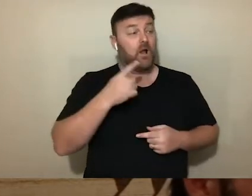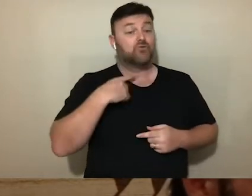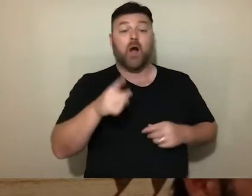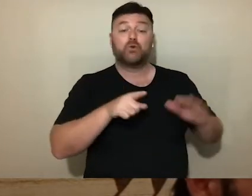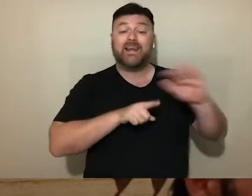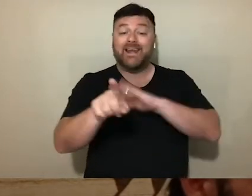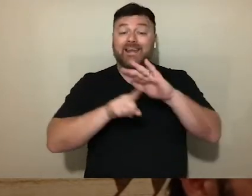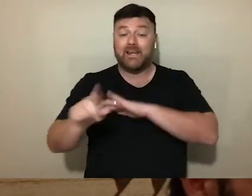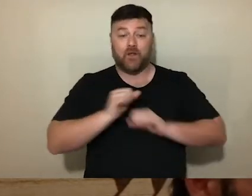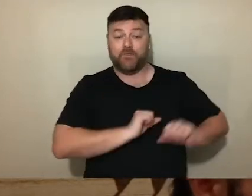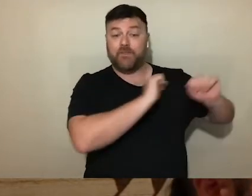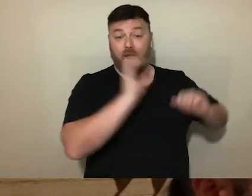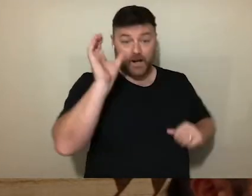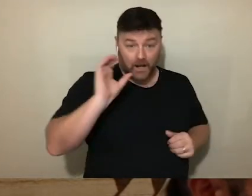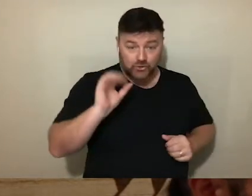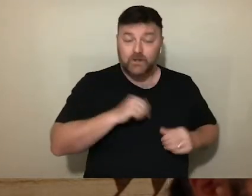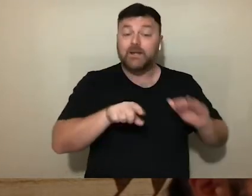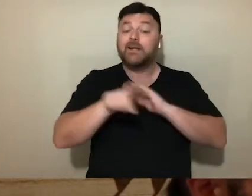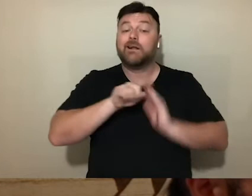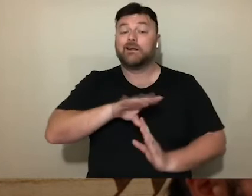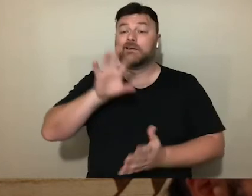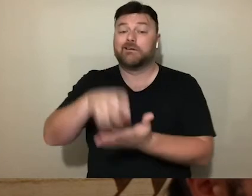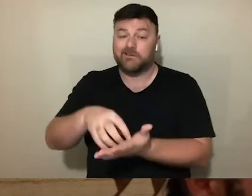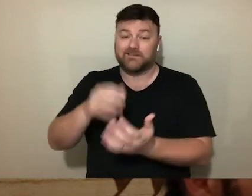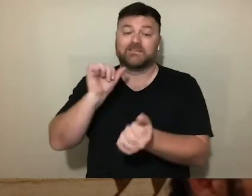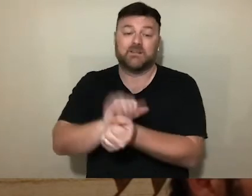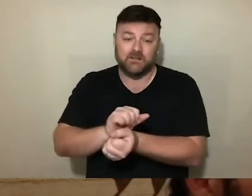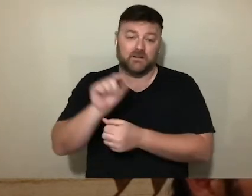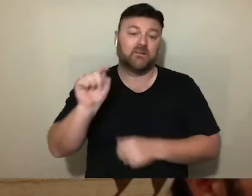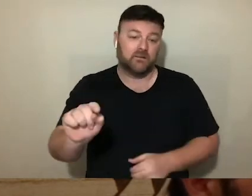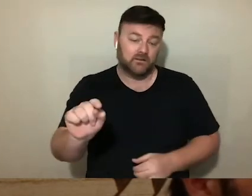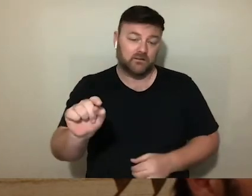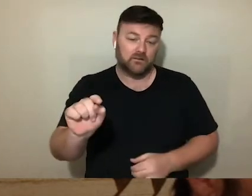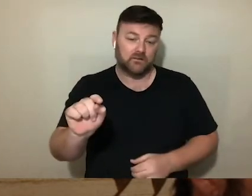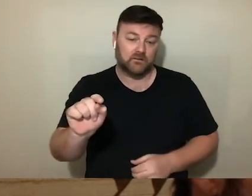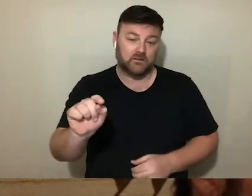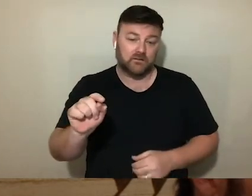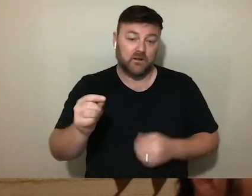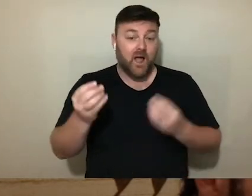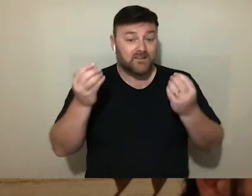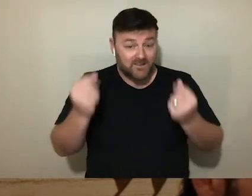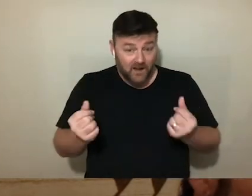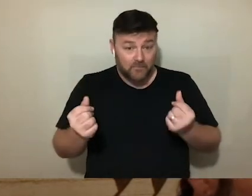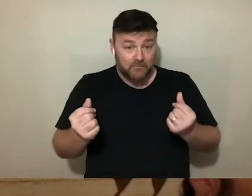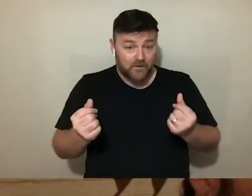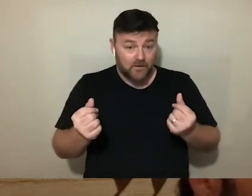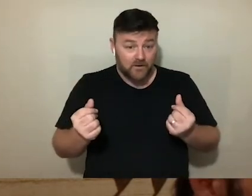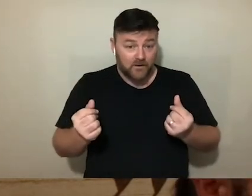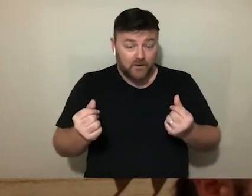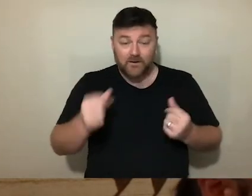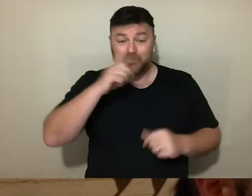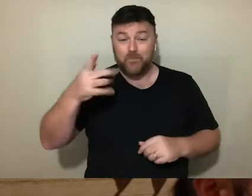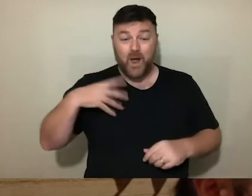existence, such an approach could be conceived as an attempt to use a teaspoon to remove water from a sinking boat. No